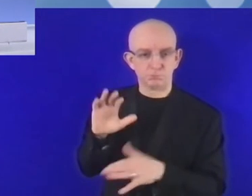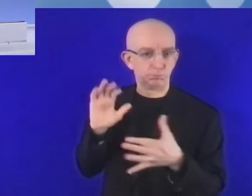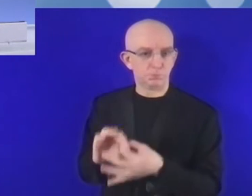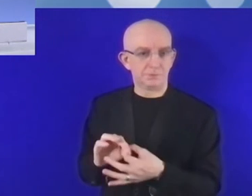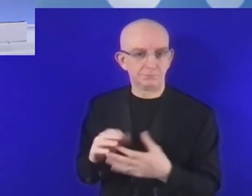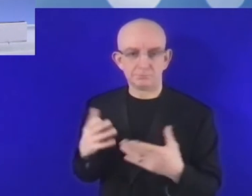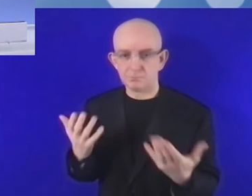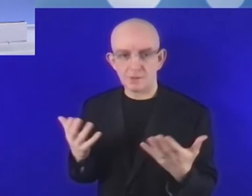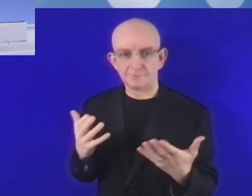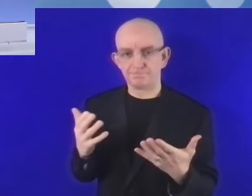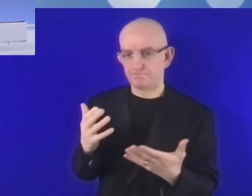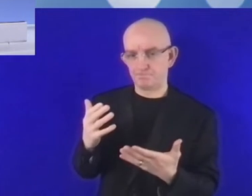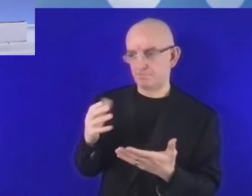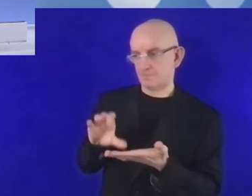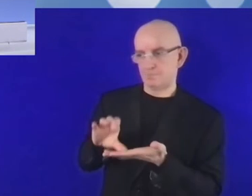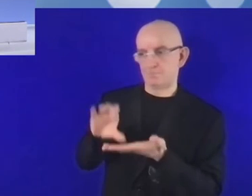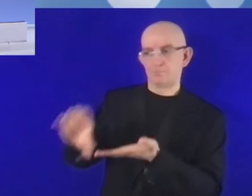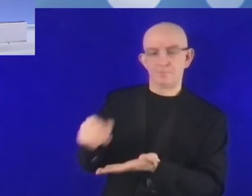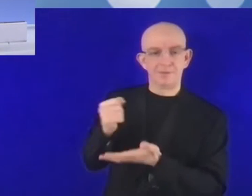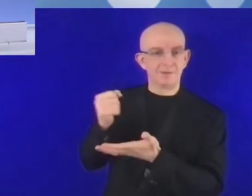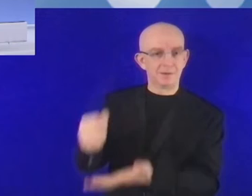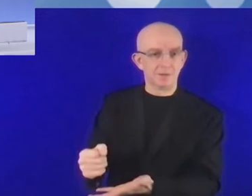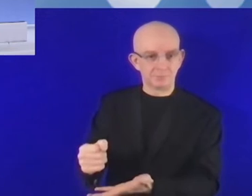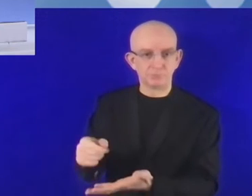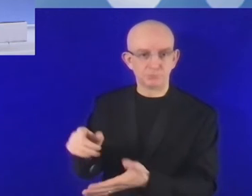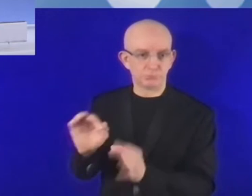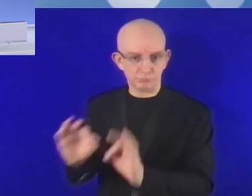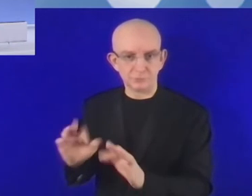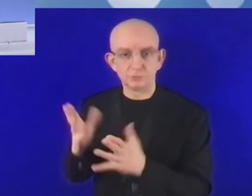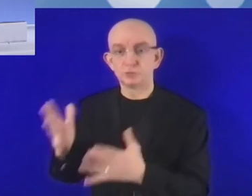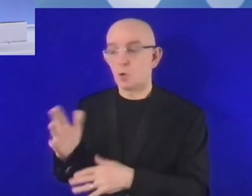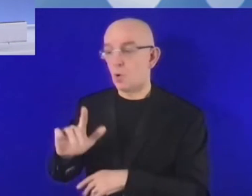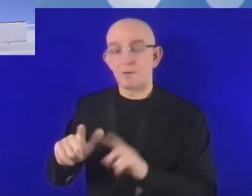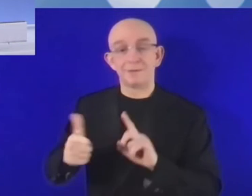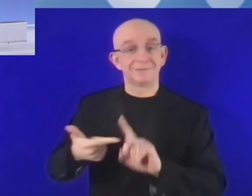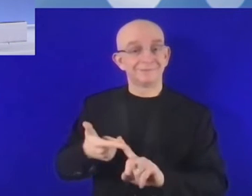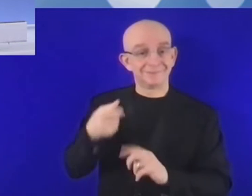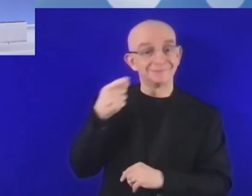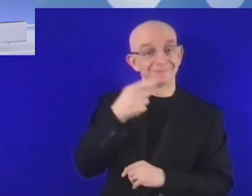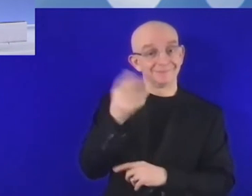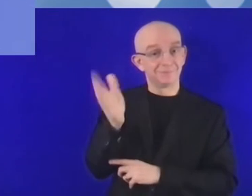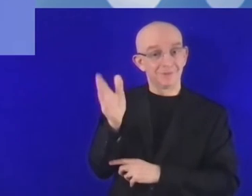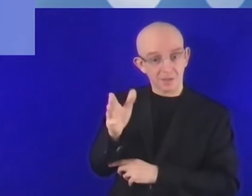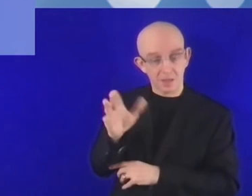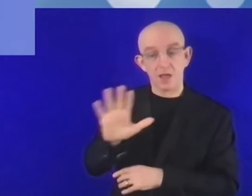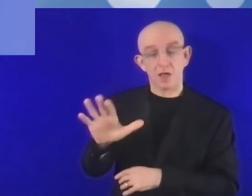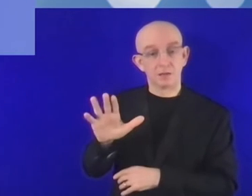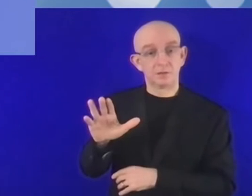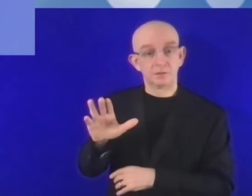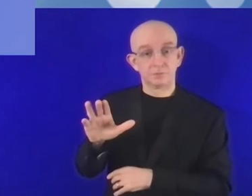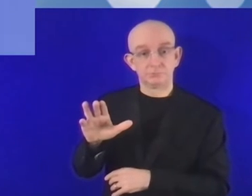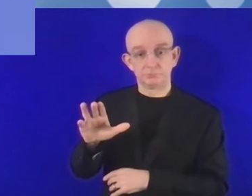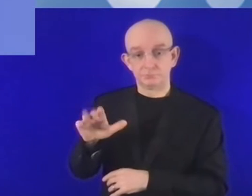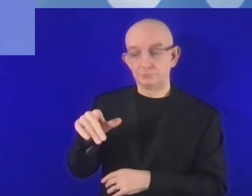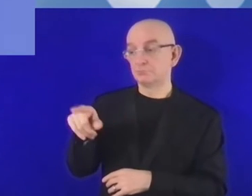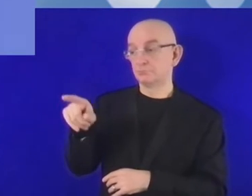next speaker, President Teresa Czerwińska, with a very big experience in finance and in financing activities. So